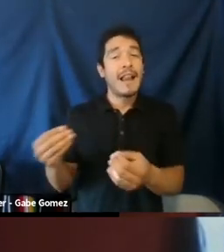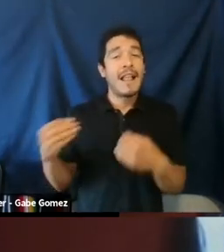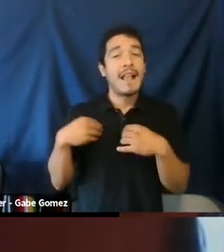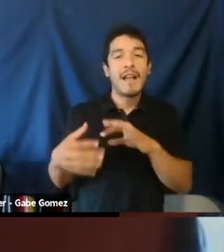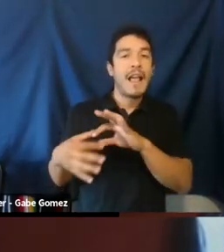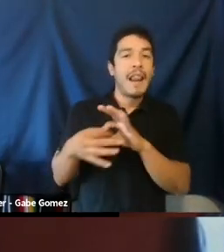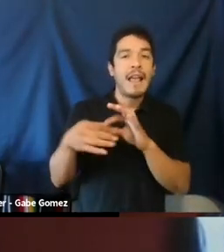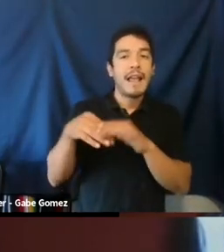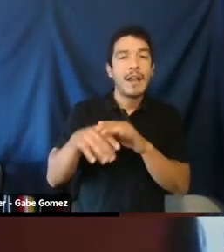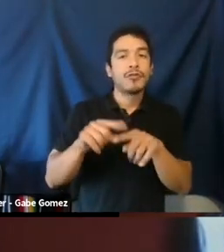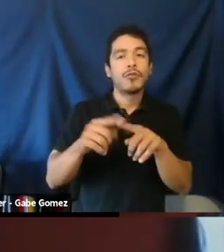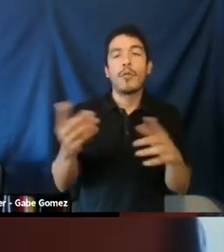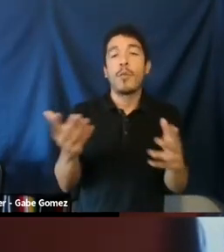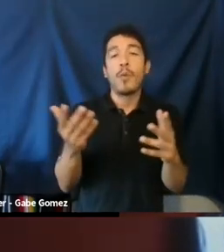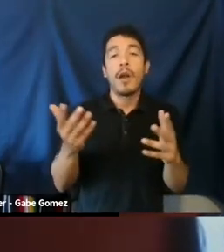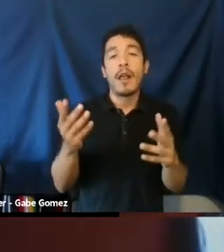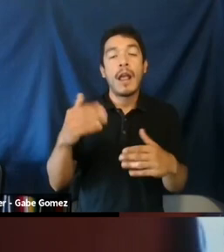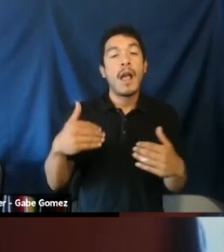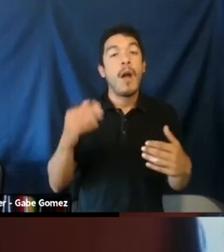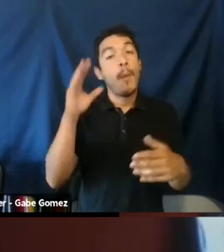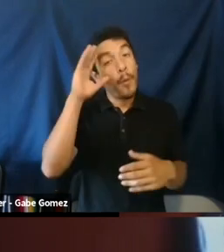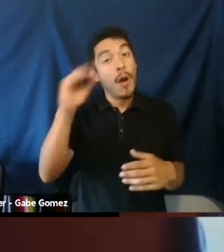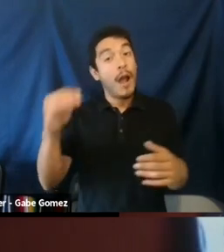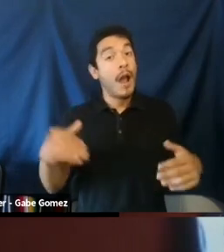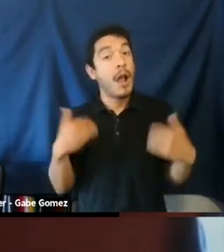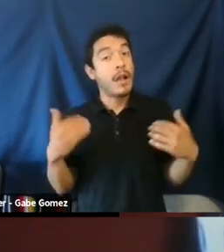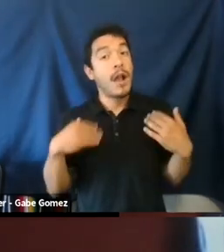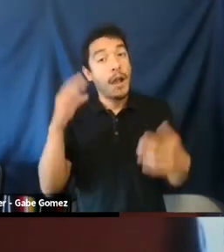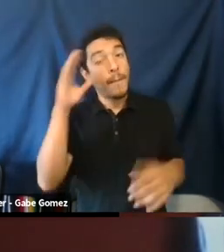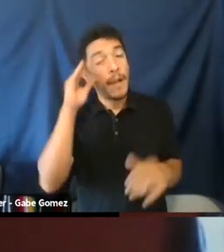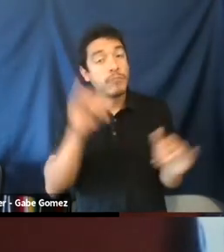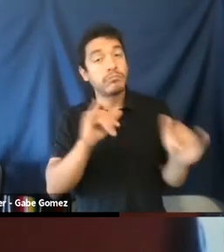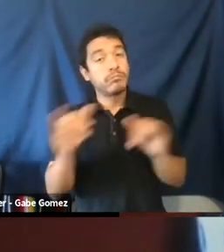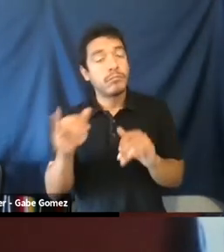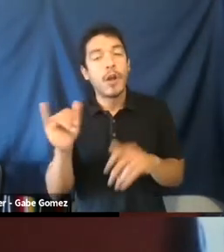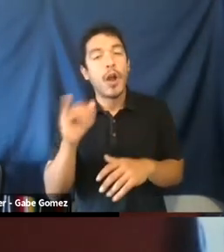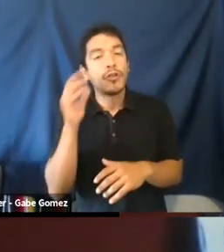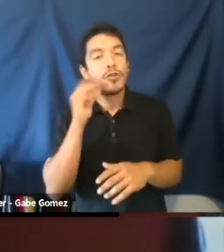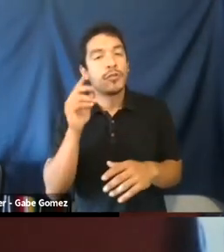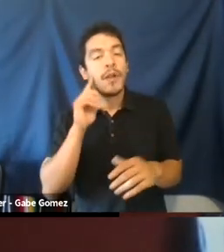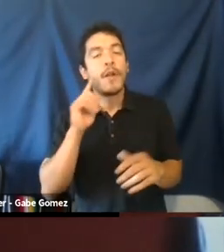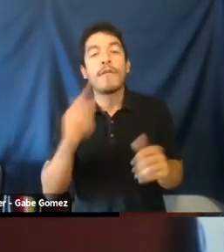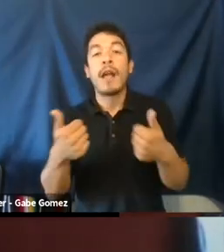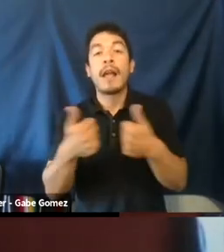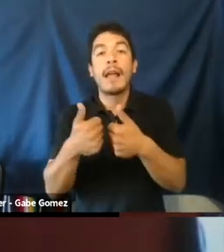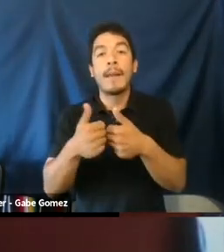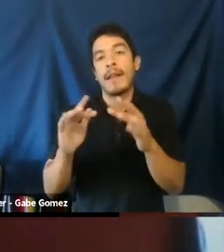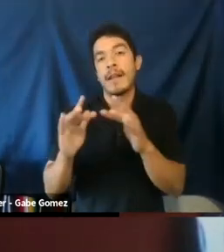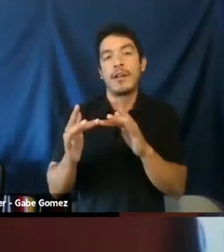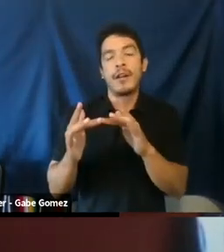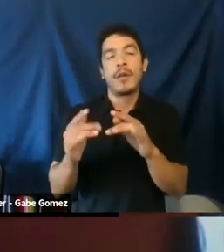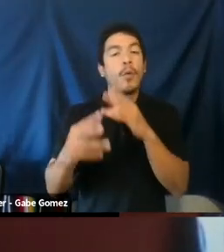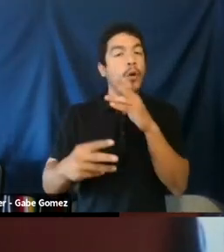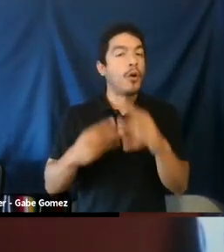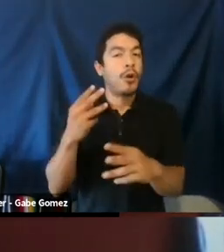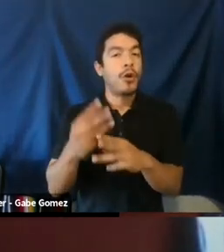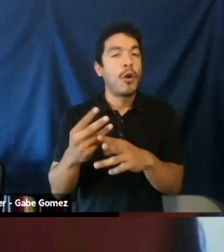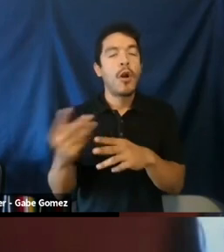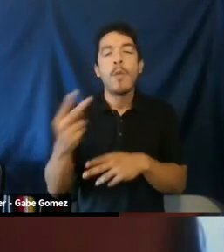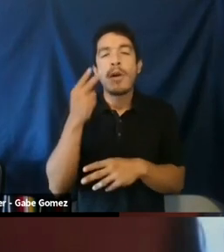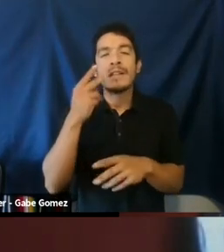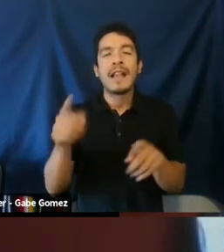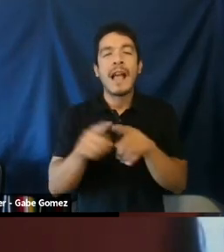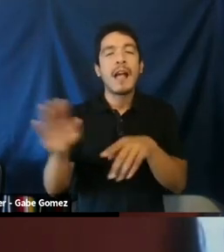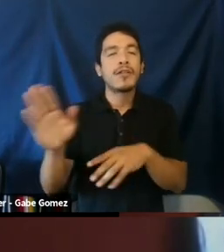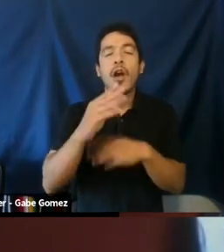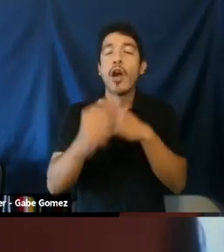during times of COVID. And this is gives us this study gives us a link into what boys are and young men are experiencing